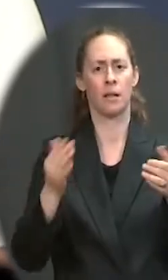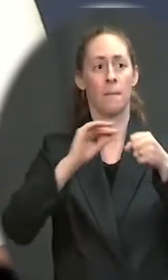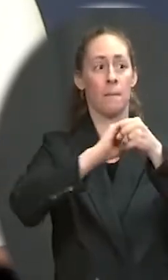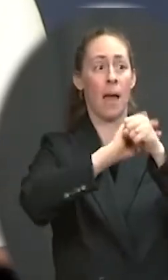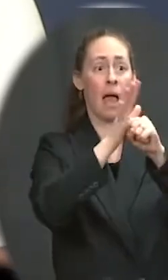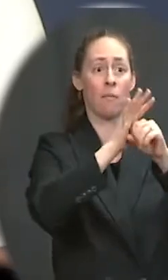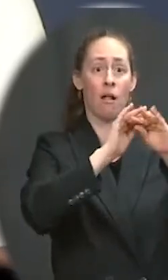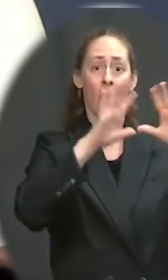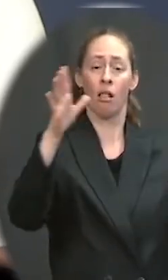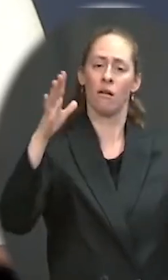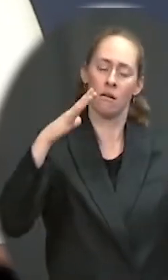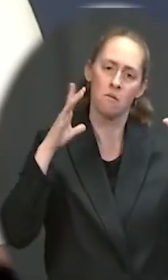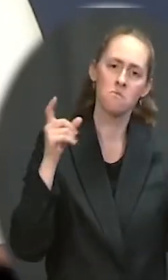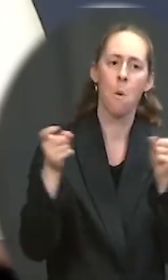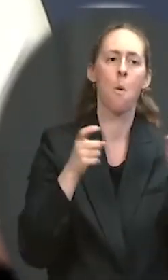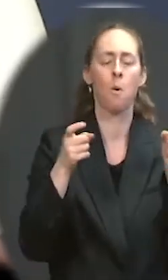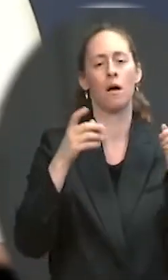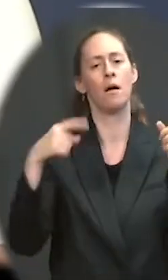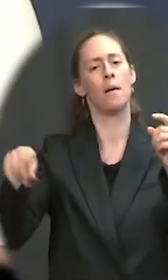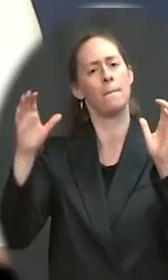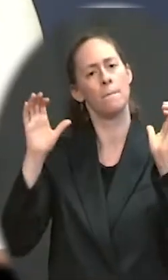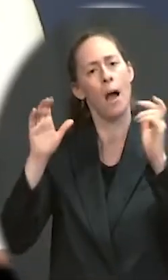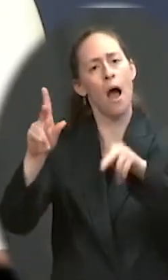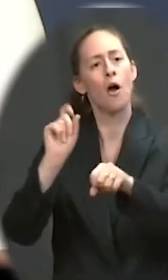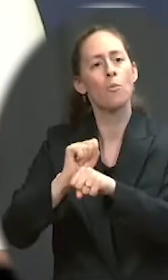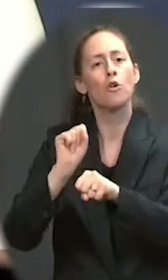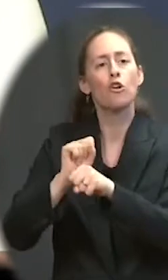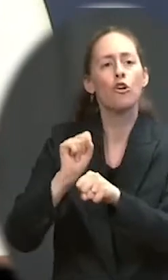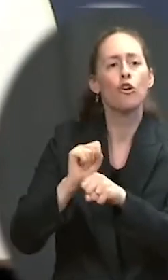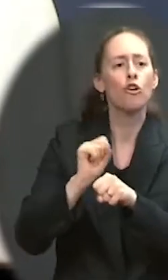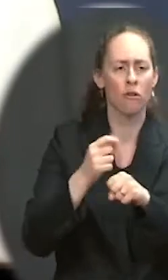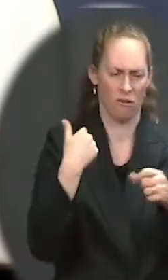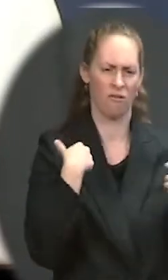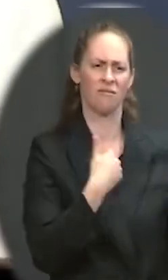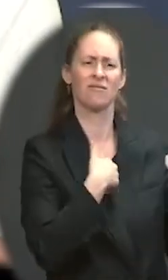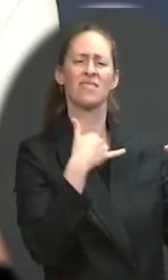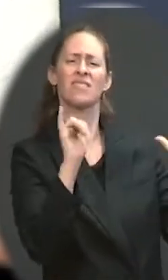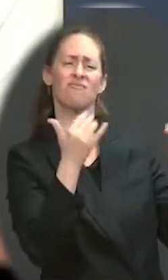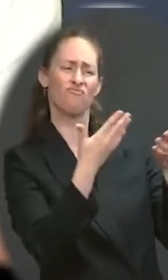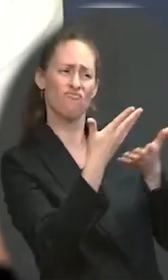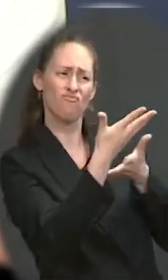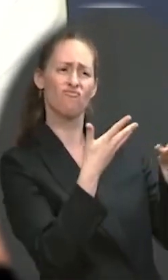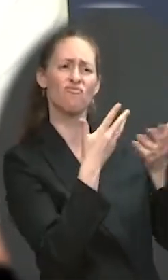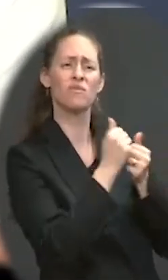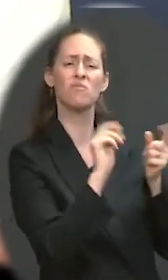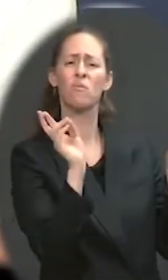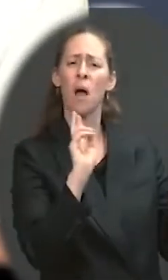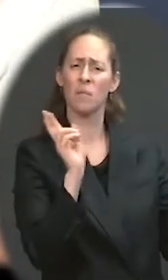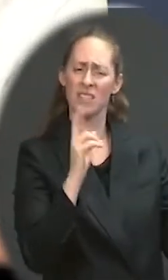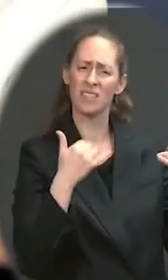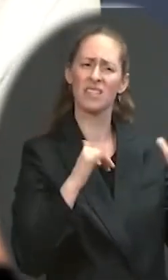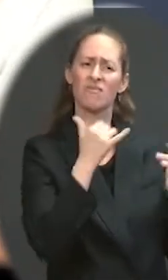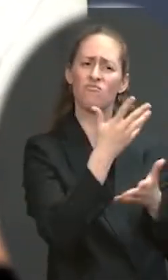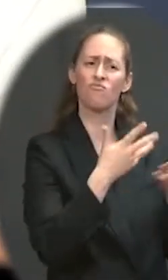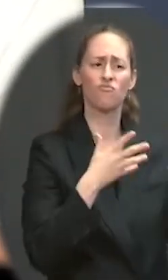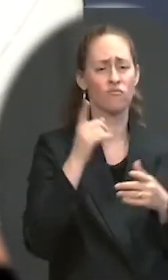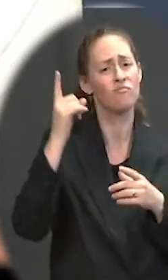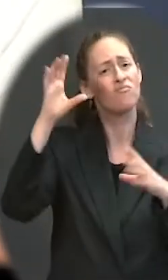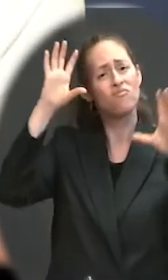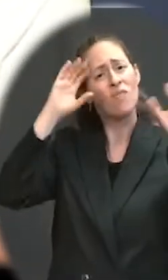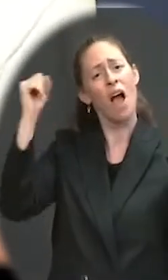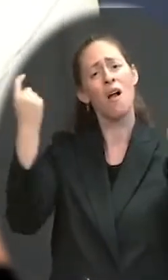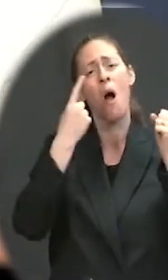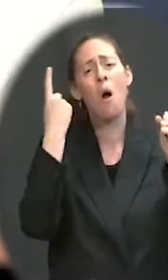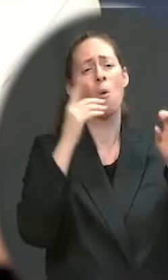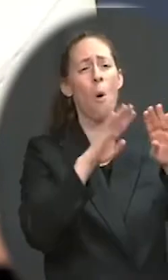And we welcome support, engagement, and work with the Republicans on that. And there's — the president has extended an open arm to that. The door to the Oval Office